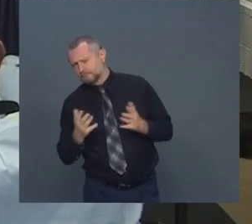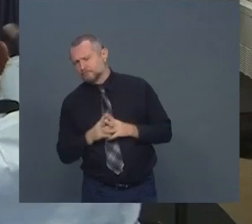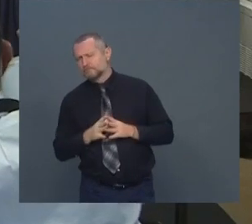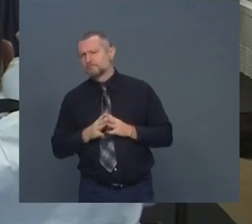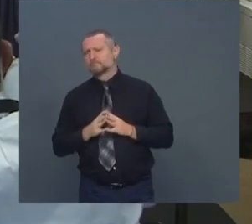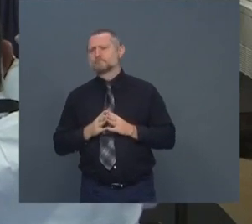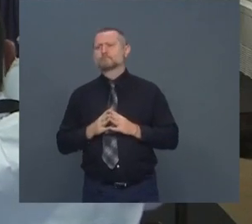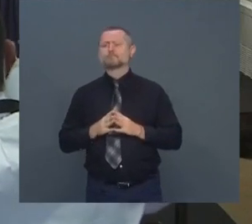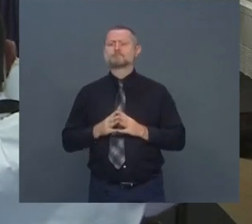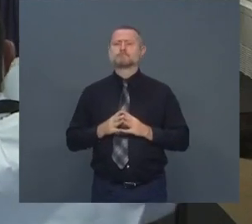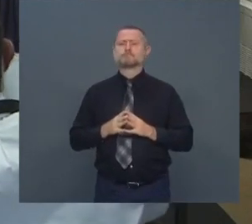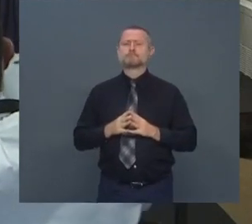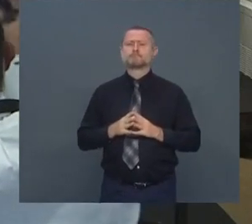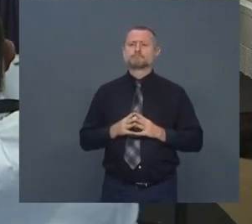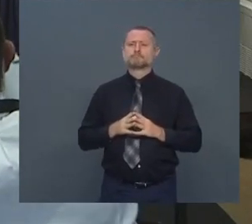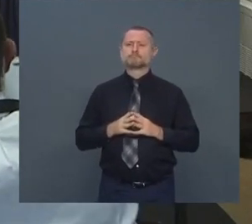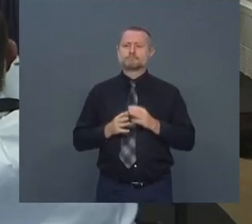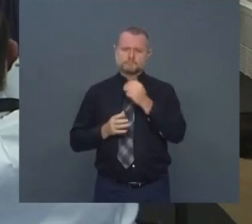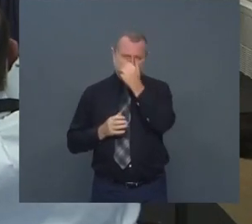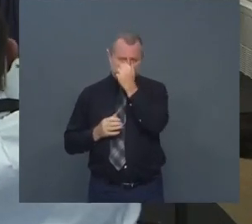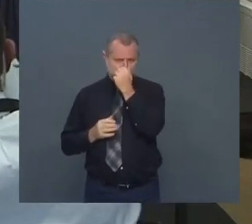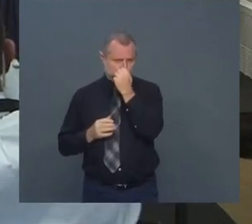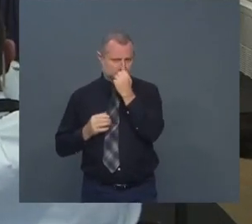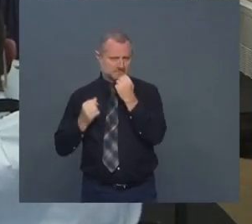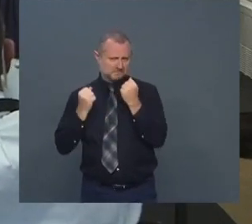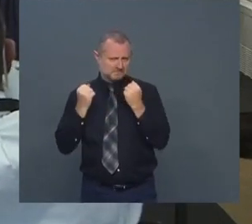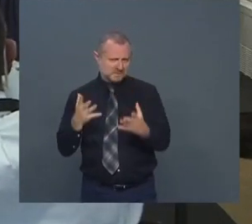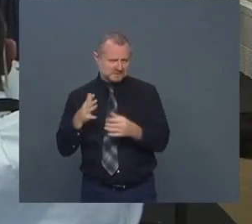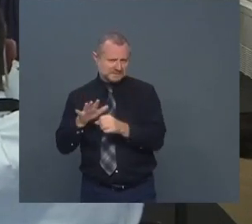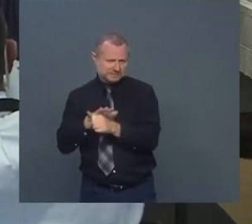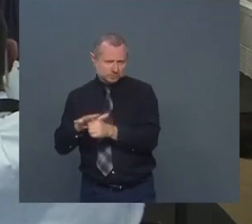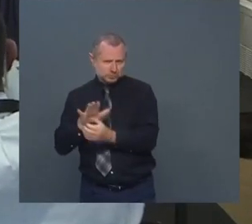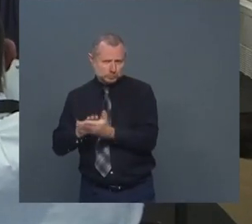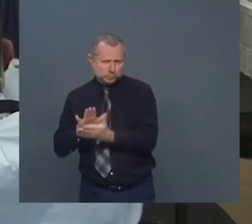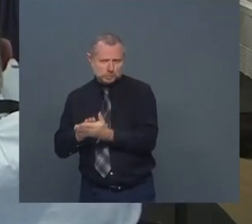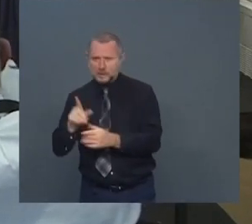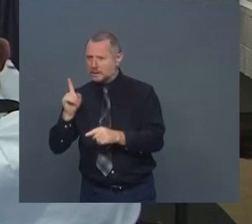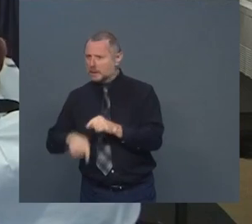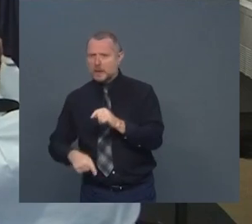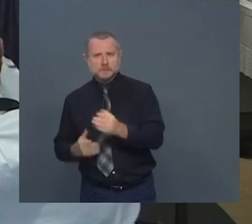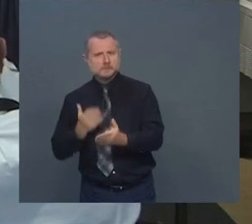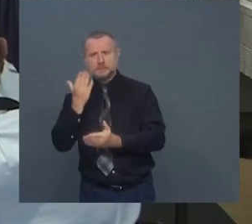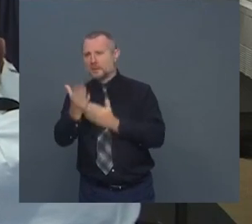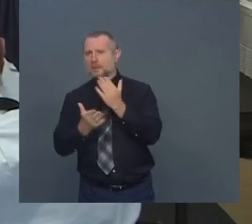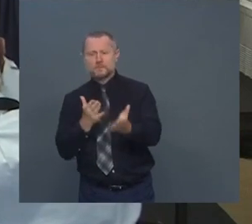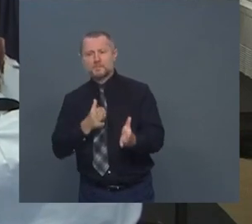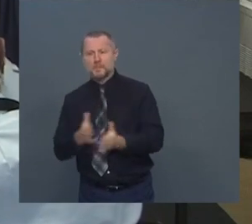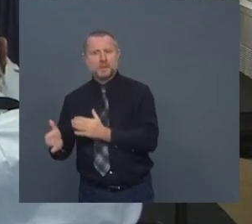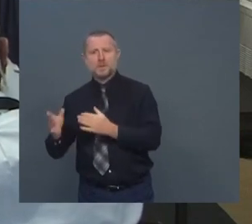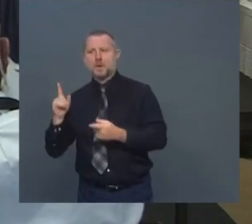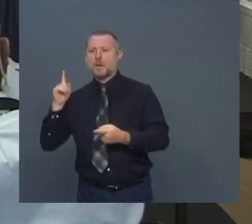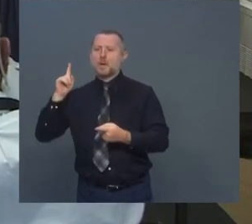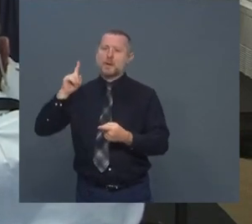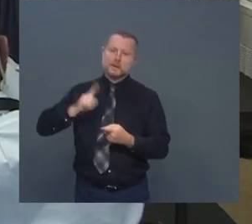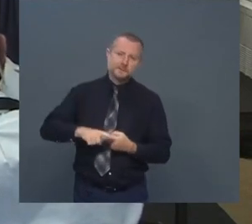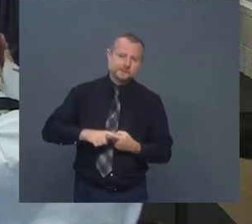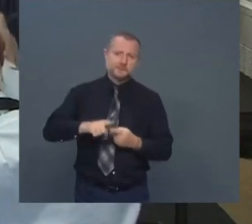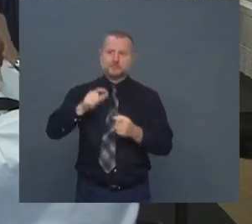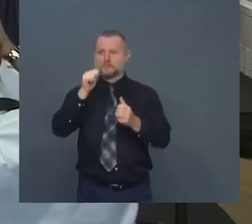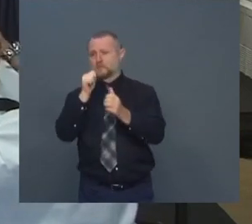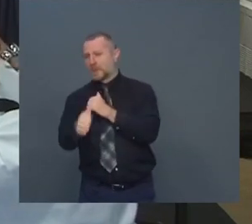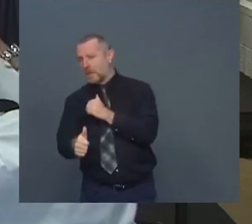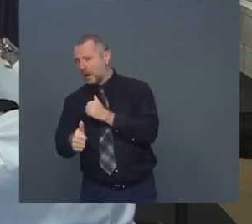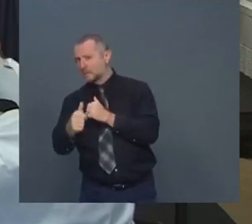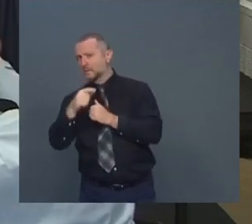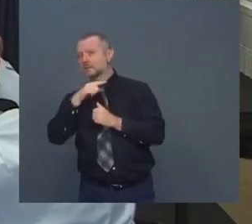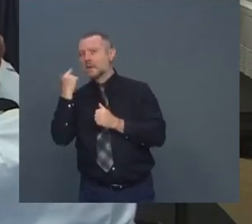a lot of these districts couldn't even get their plans in on time so do have any level of confidence they will get